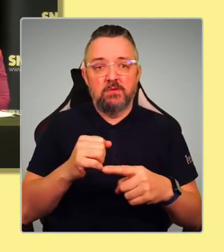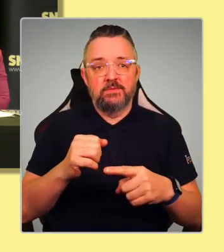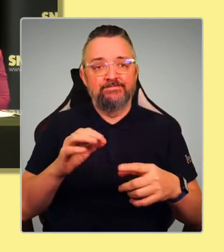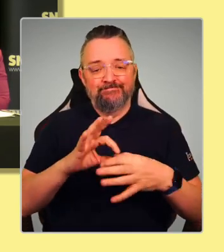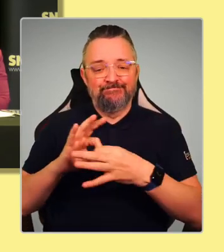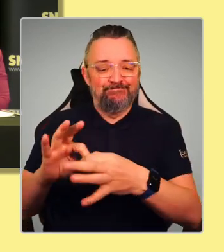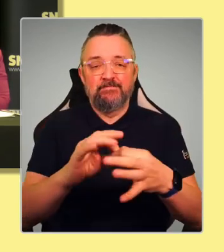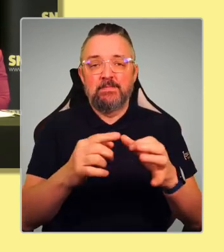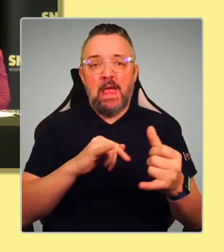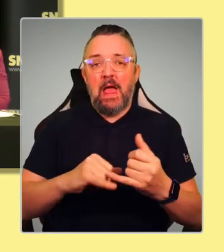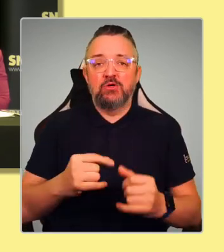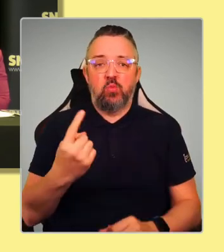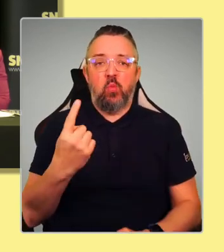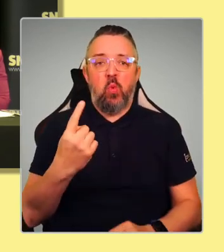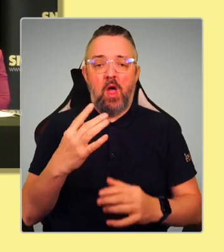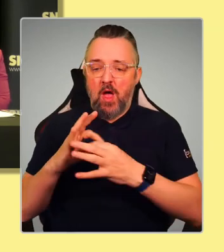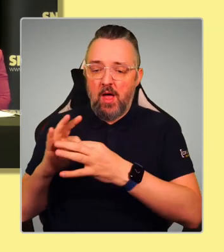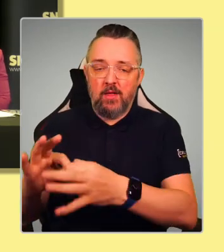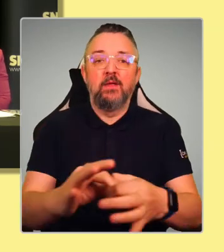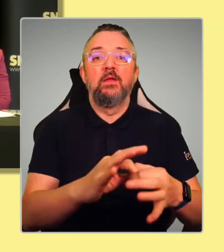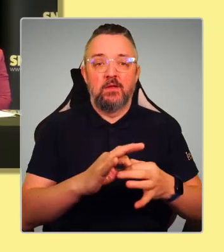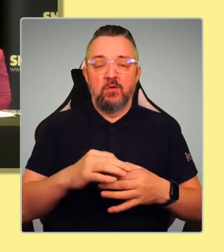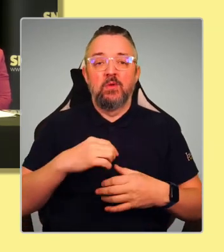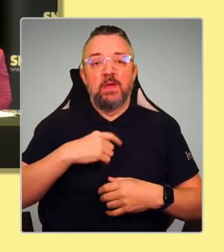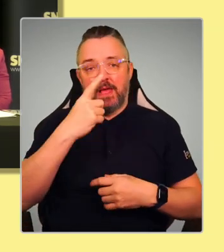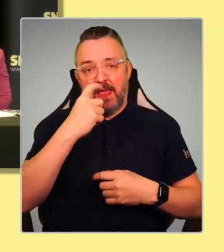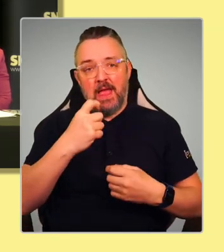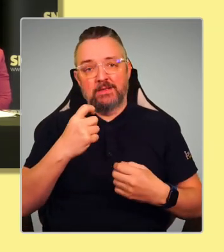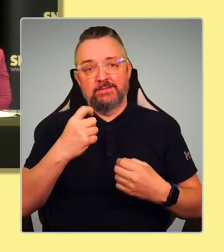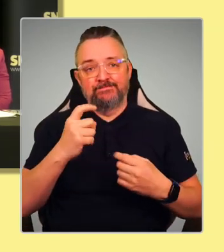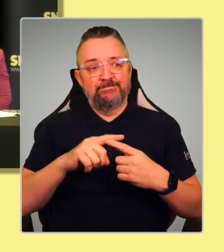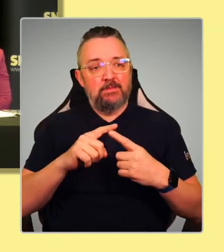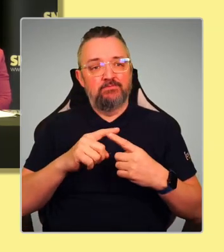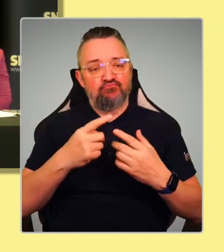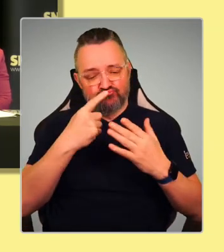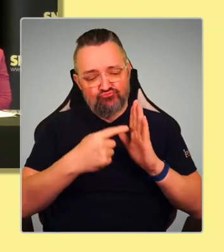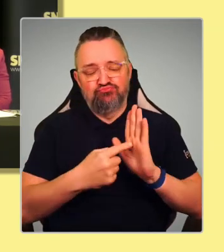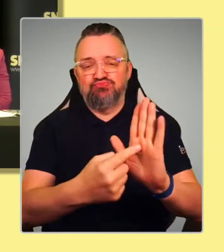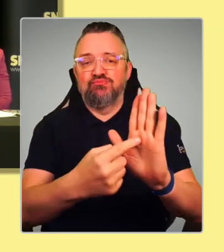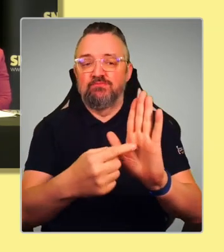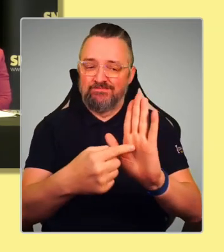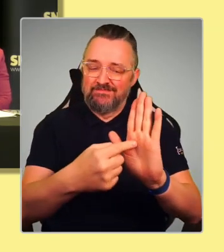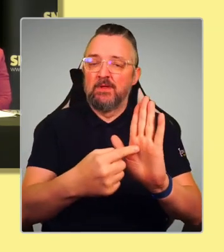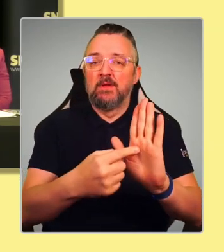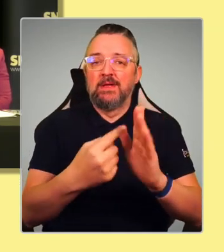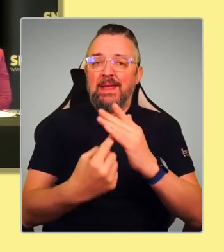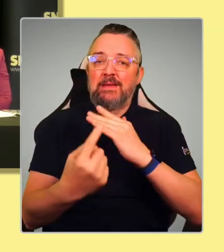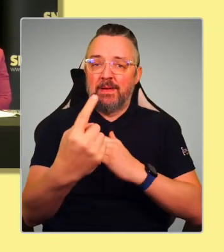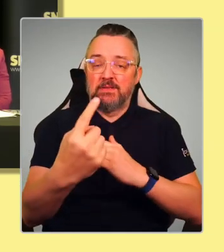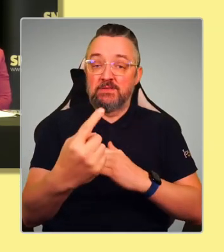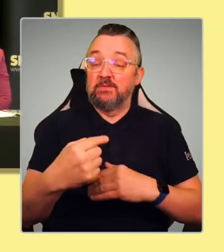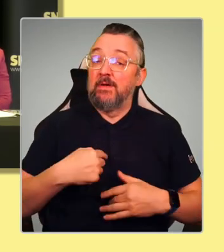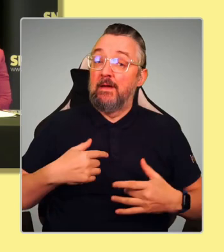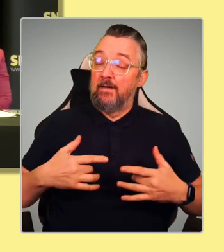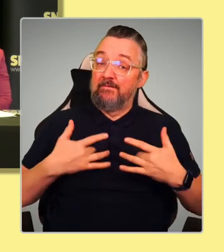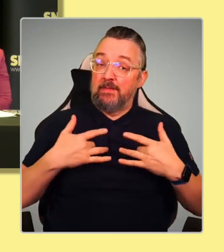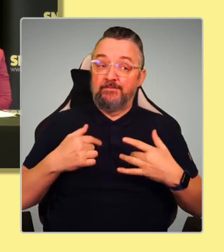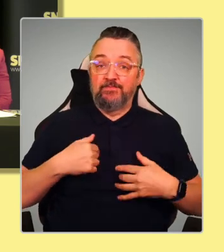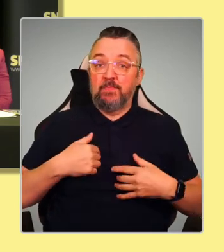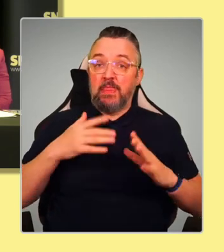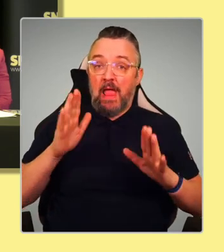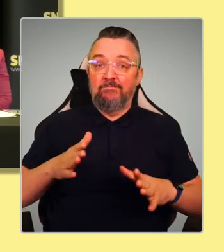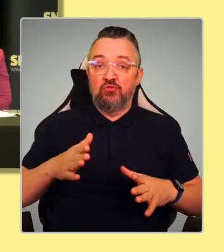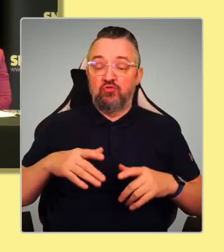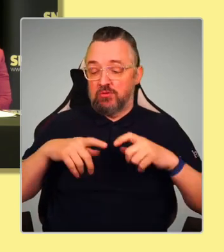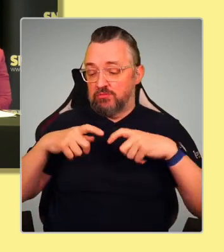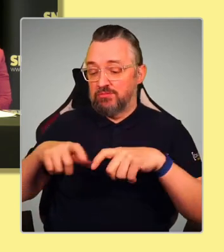make that really strong case for Scottish independence. So I think we need to change direction. I don't think we can keep doing things the way we